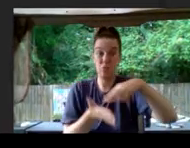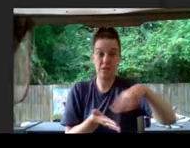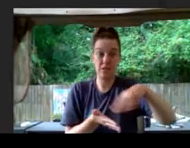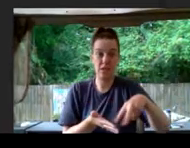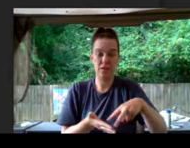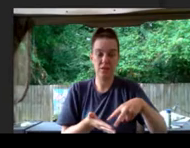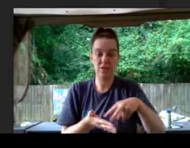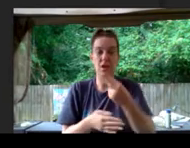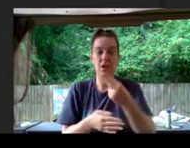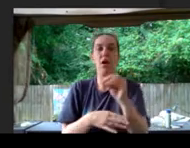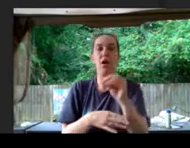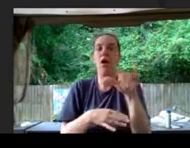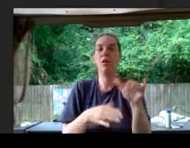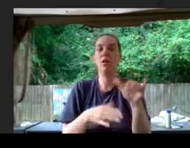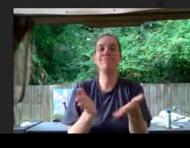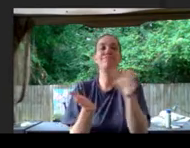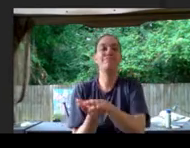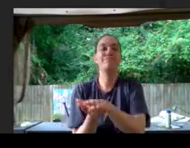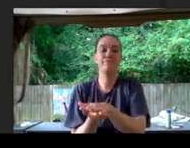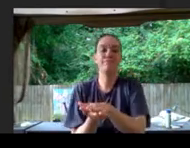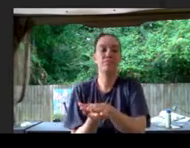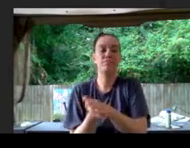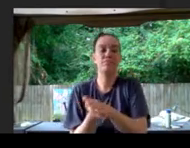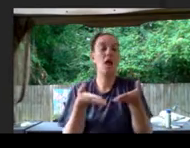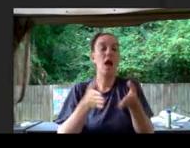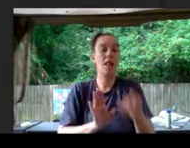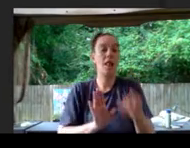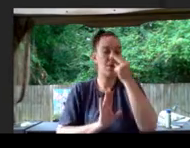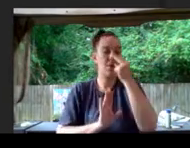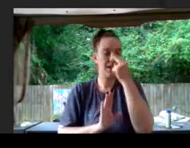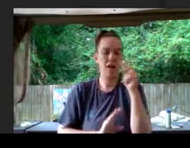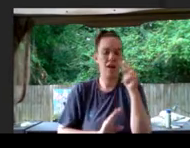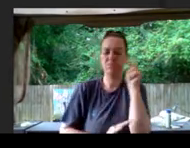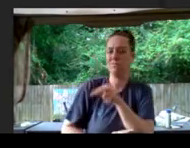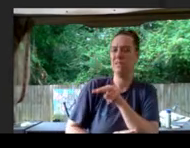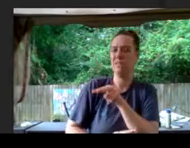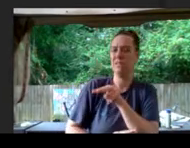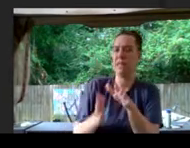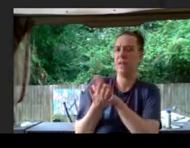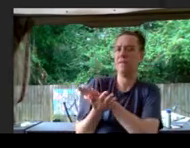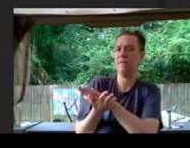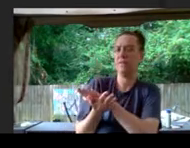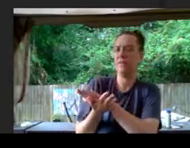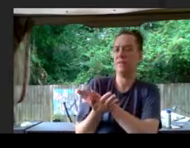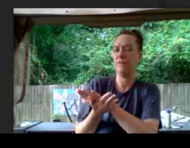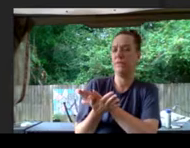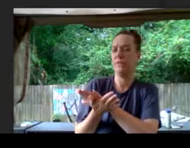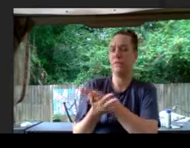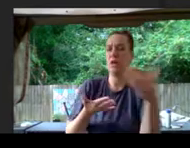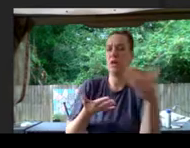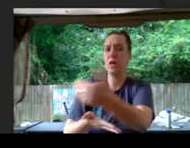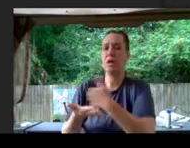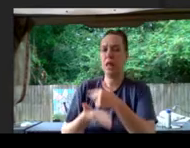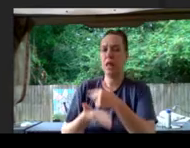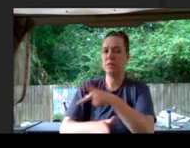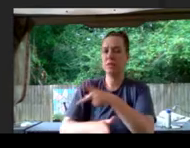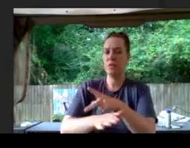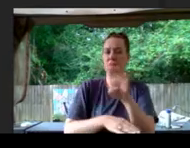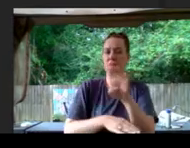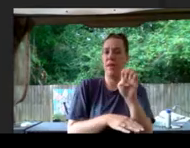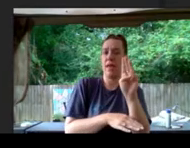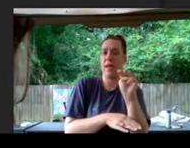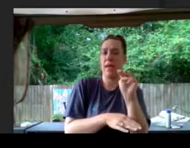shut her book, allowing Niles to glimpse the cover. Collected Poets of Emily